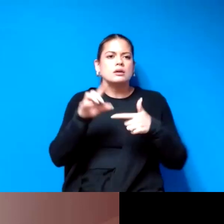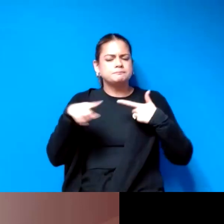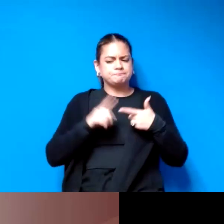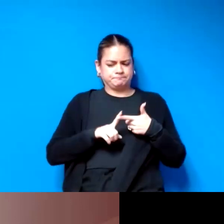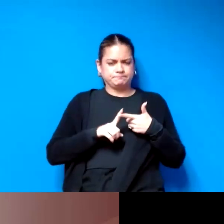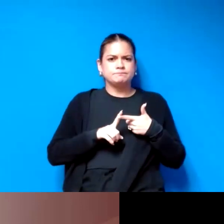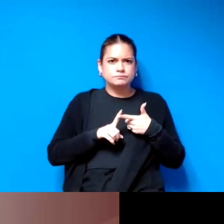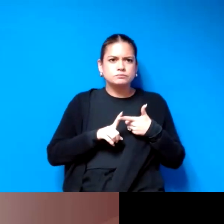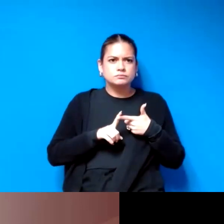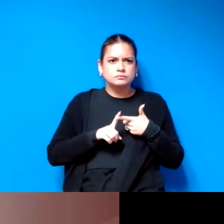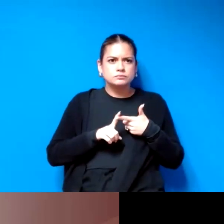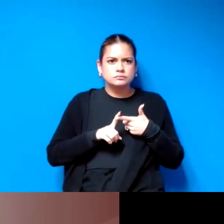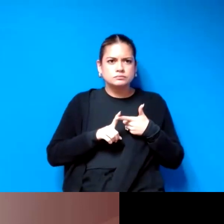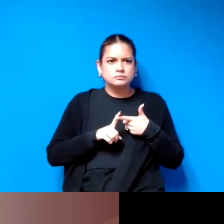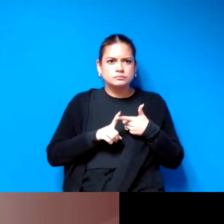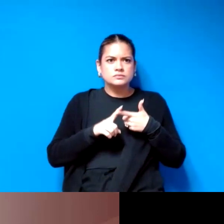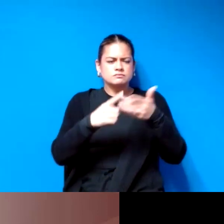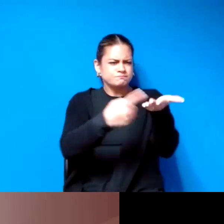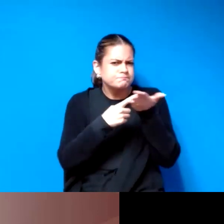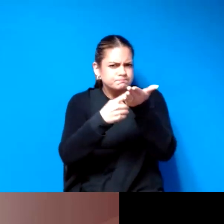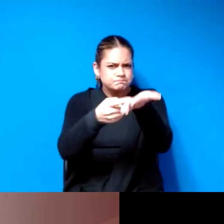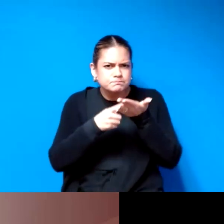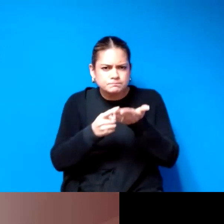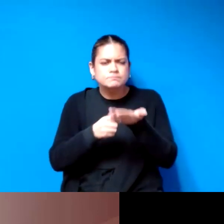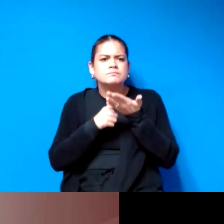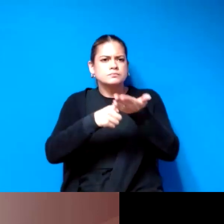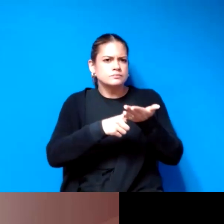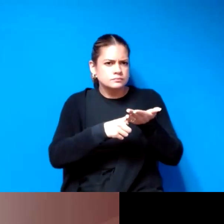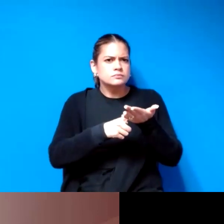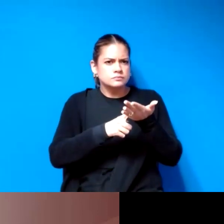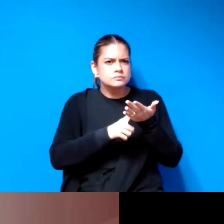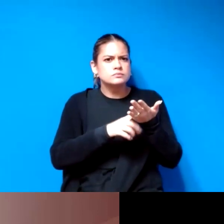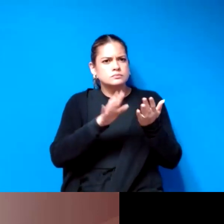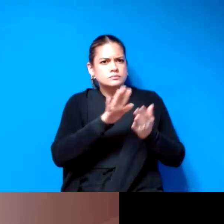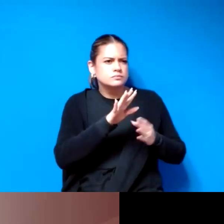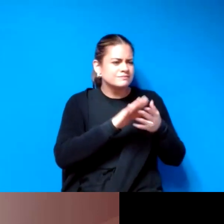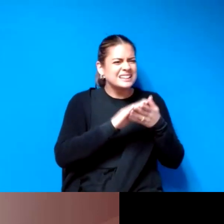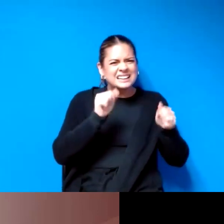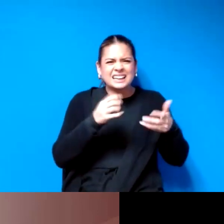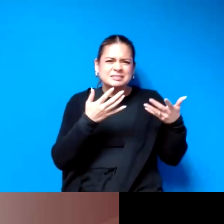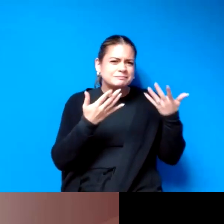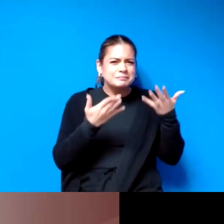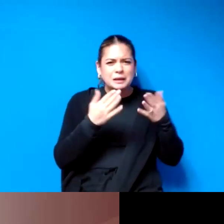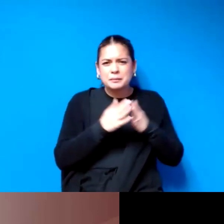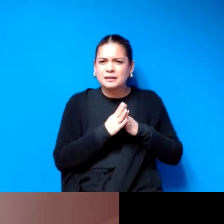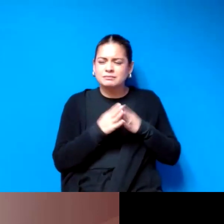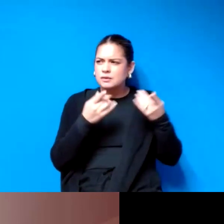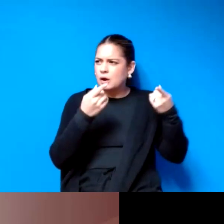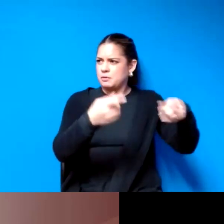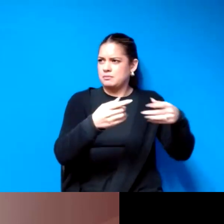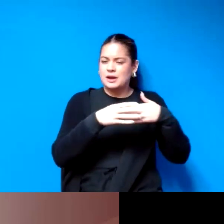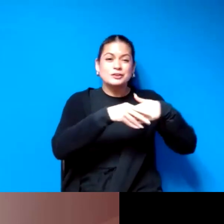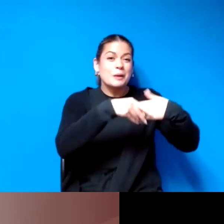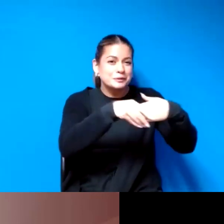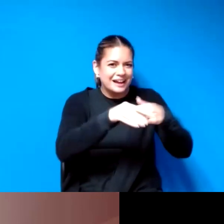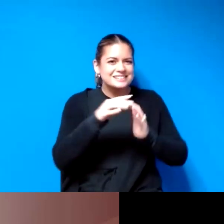to um having dialogue and um having some compromise can be good but i i am of the belief that